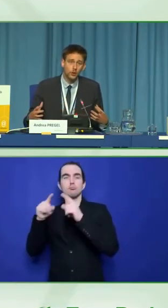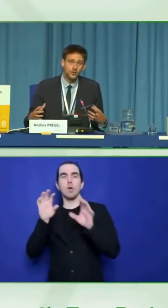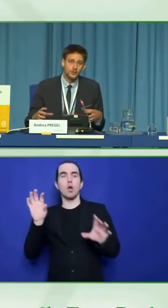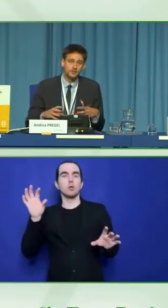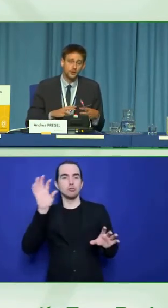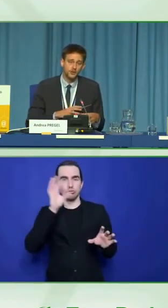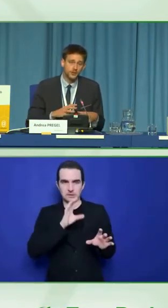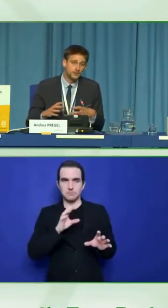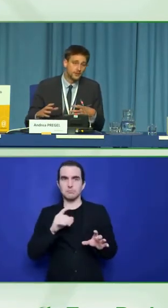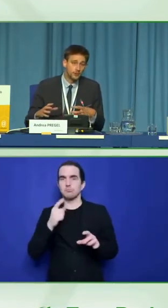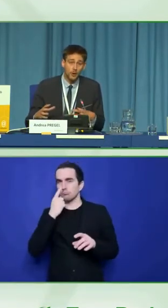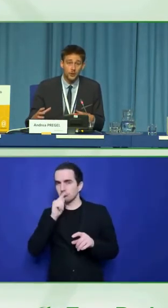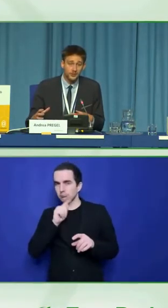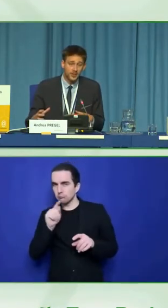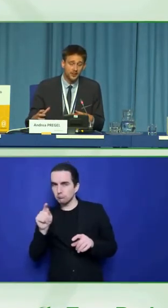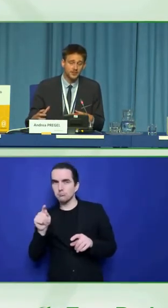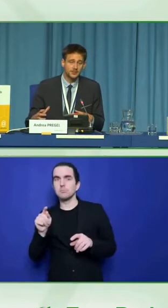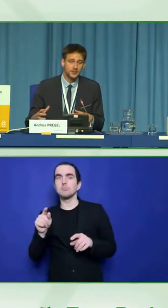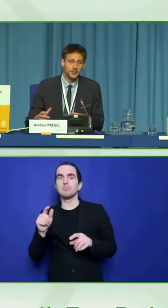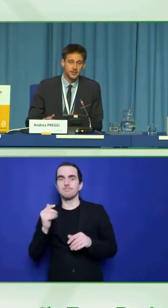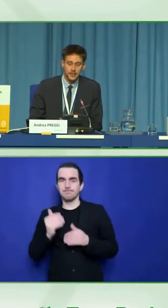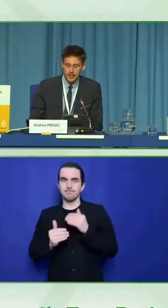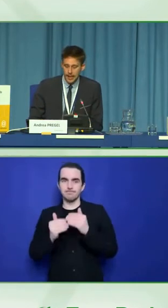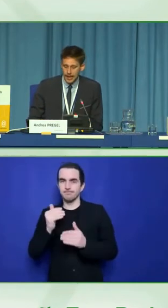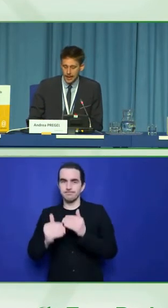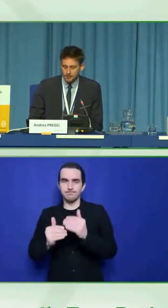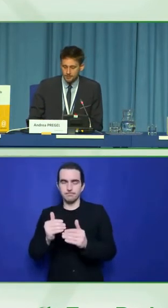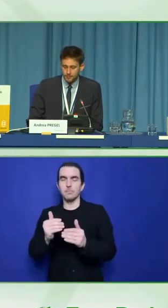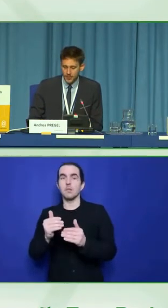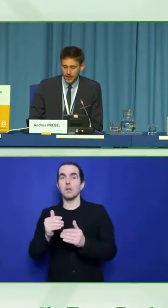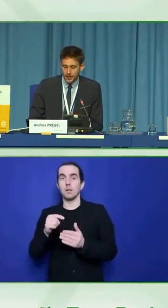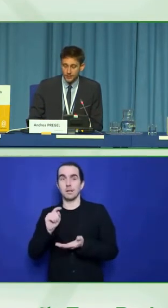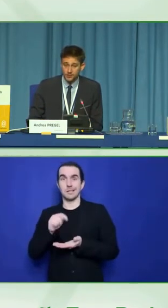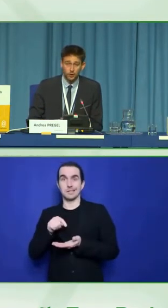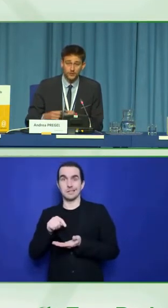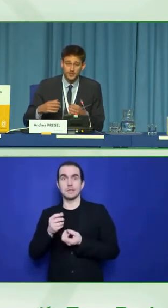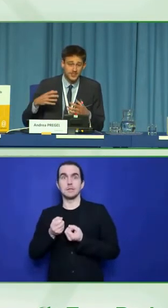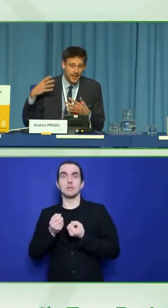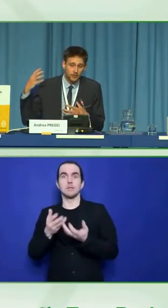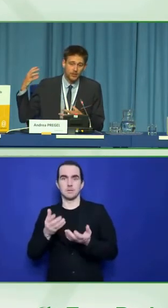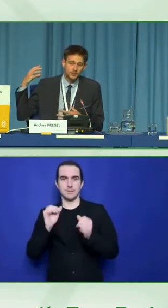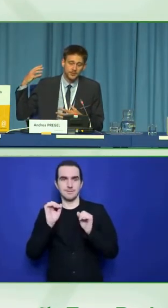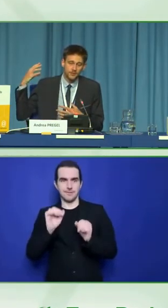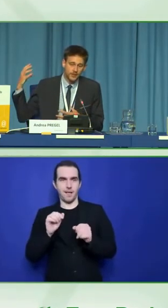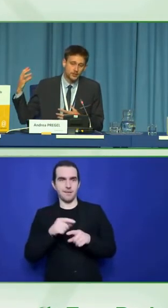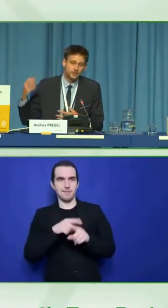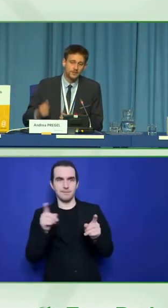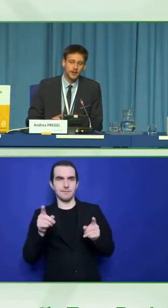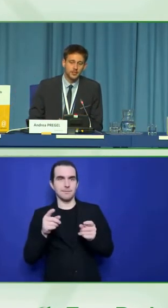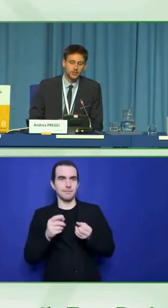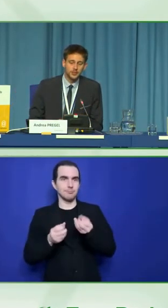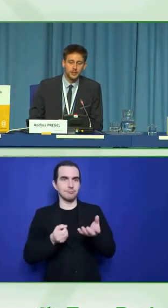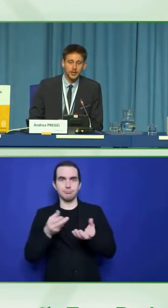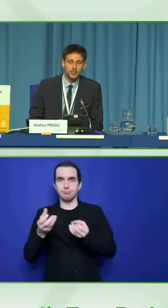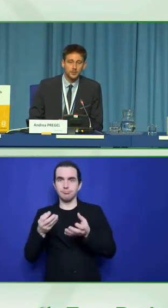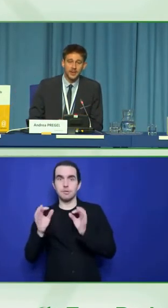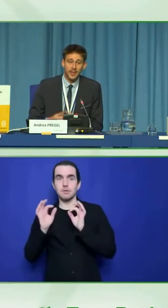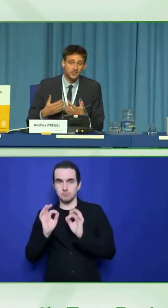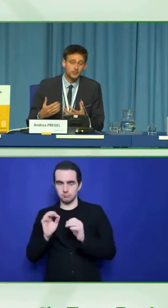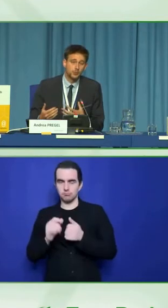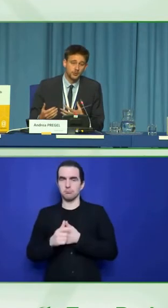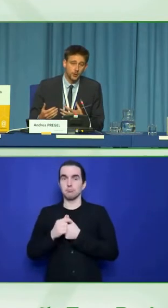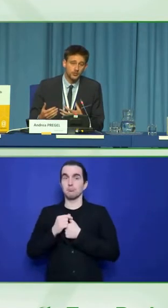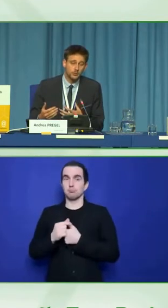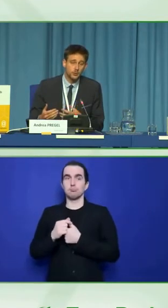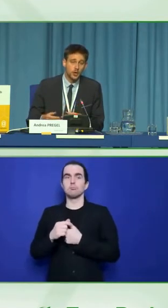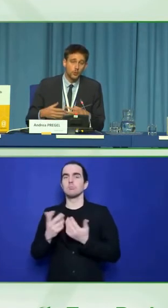all color coded. They focus on different components of a health facility. And there's a lot of diagrams and visual information to